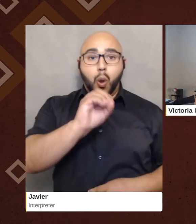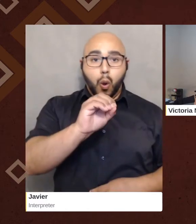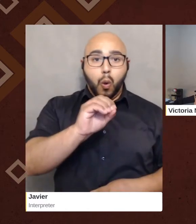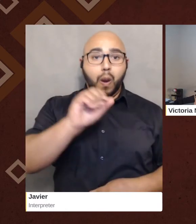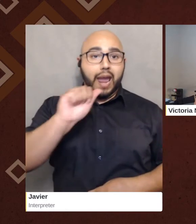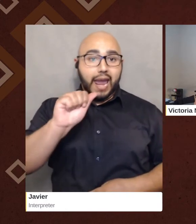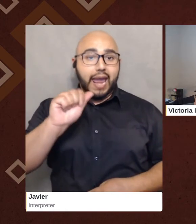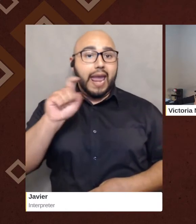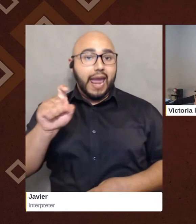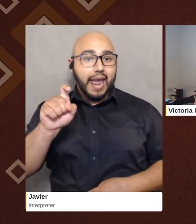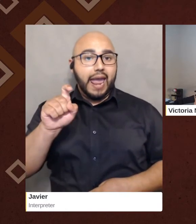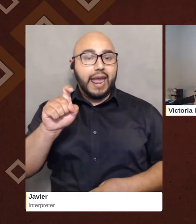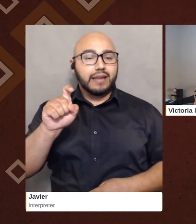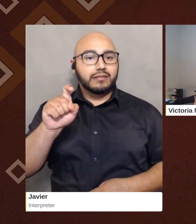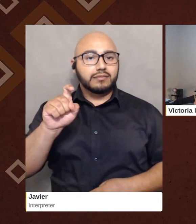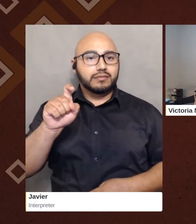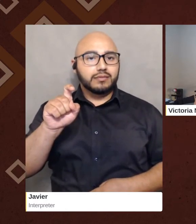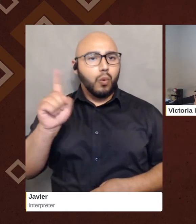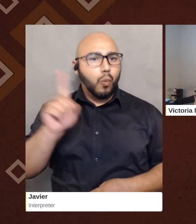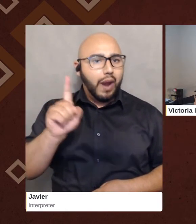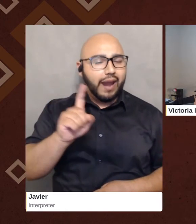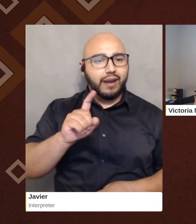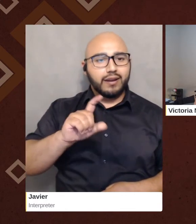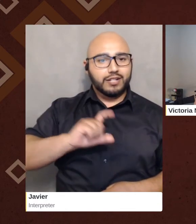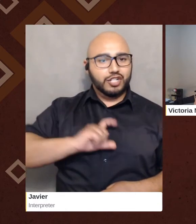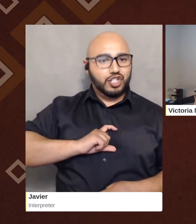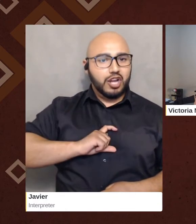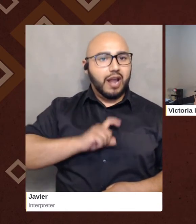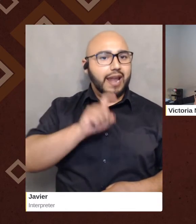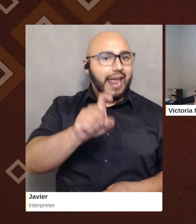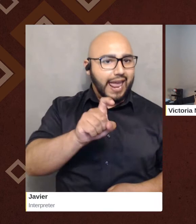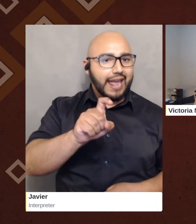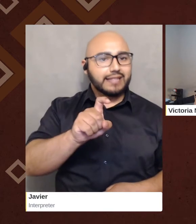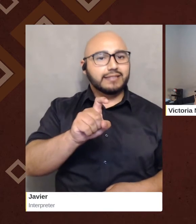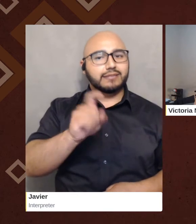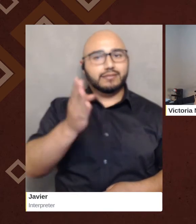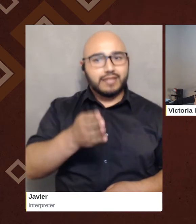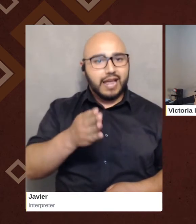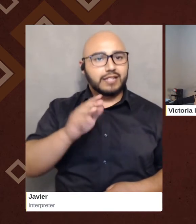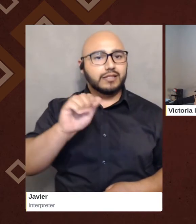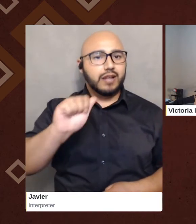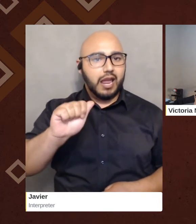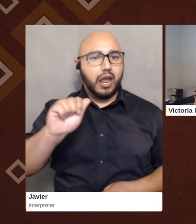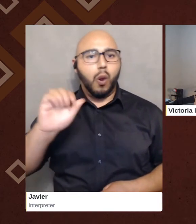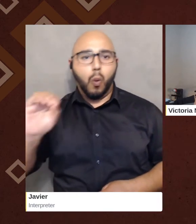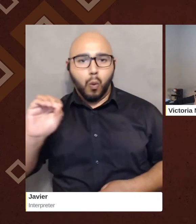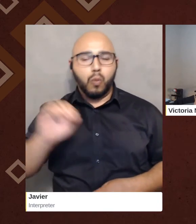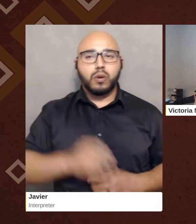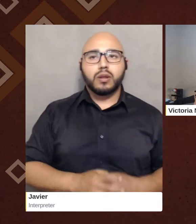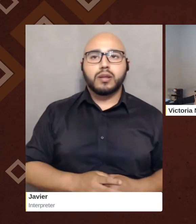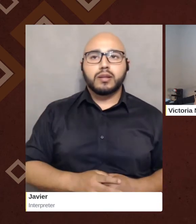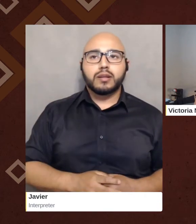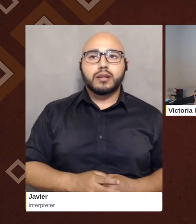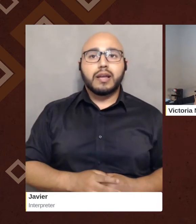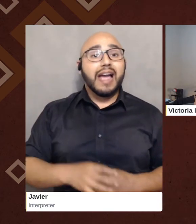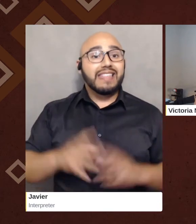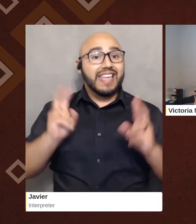in Chicanx slash A slash O, the meaning of identity and issues impacting